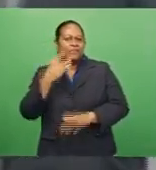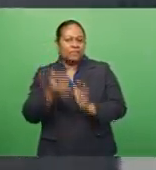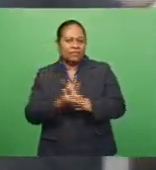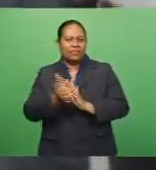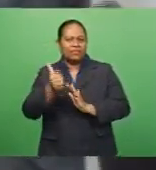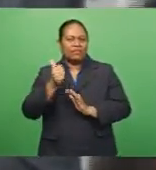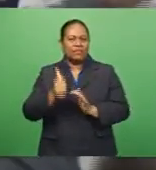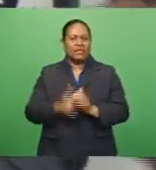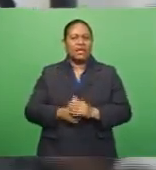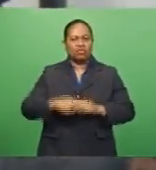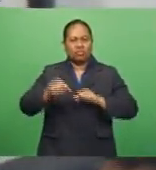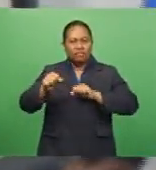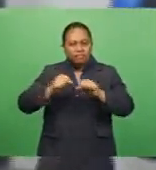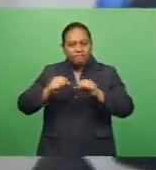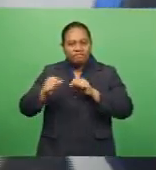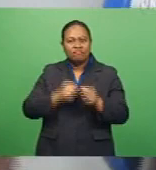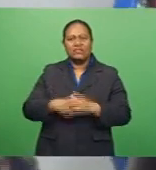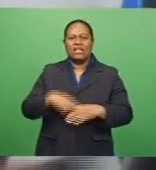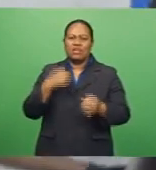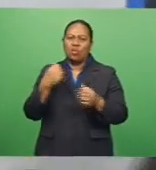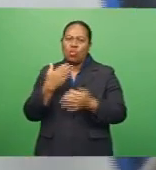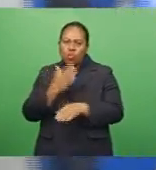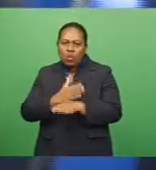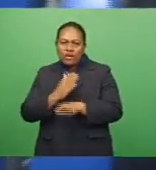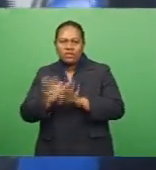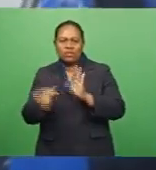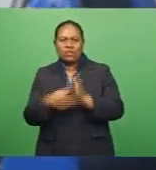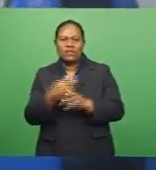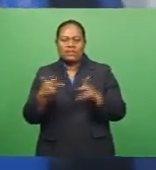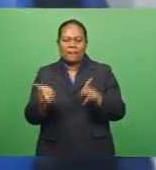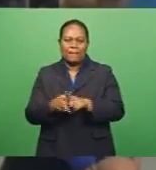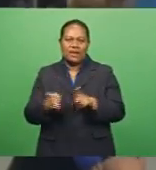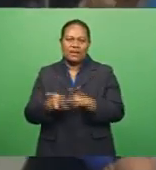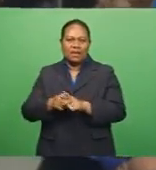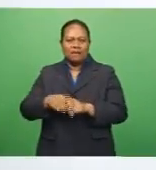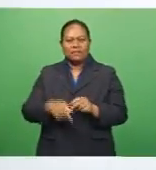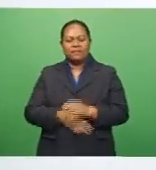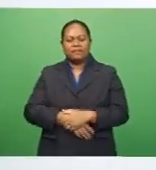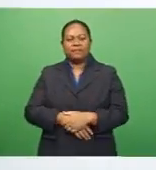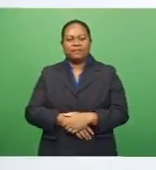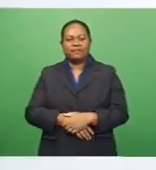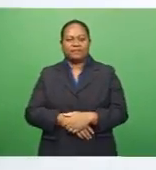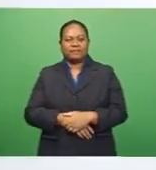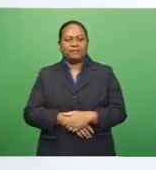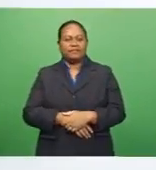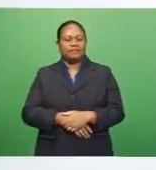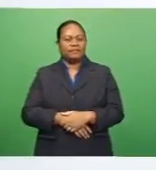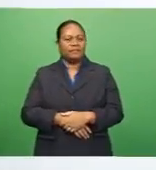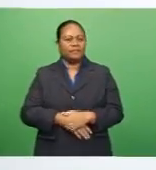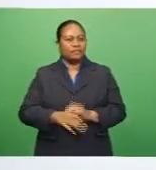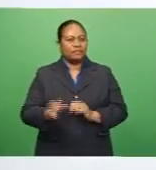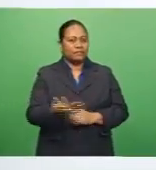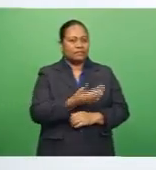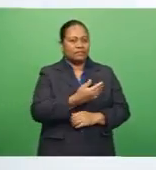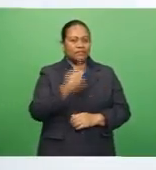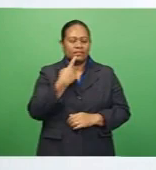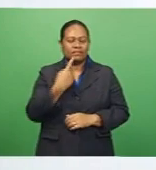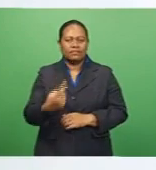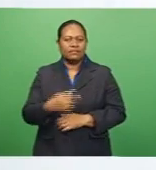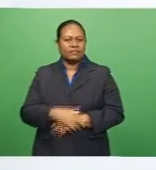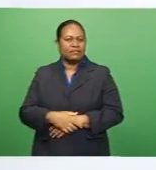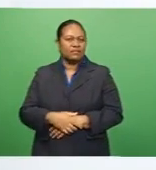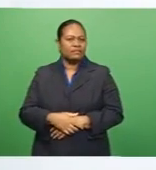and has been working with sparring partners from the academy to get into top shape. I have nothing much to say to this, you know,